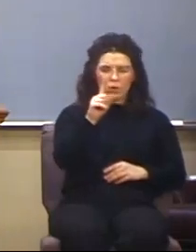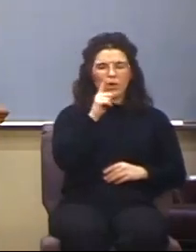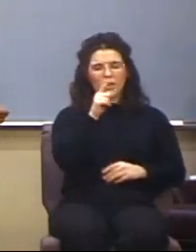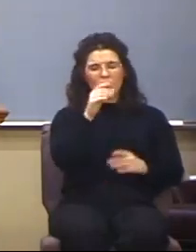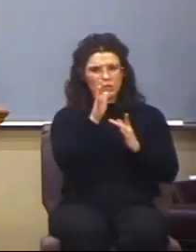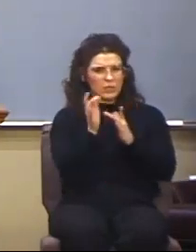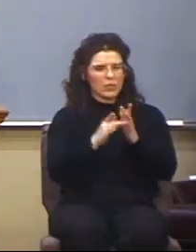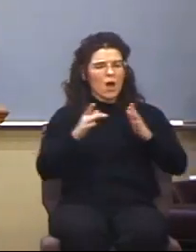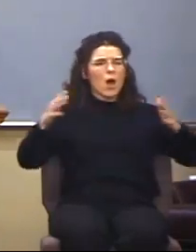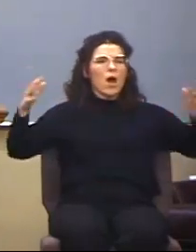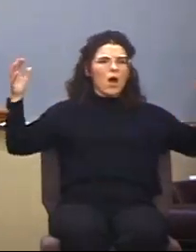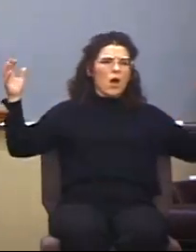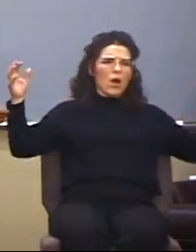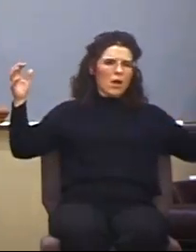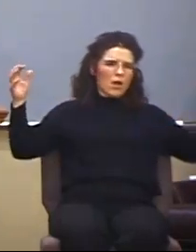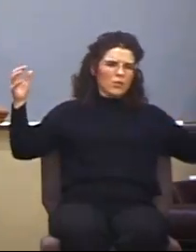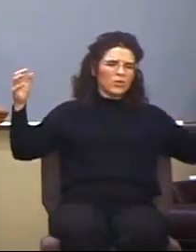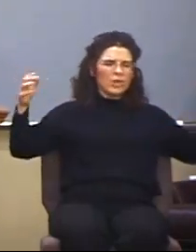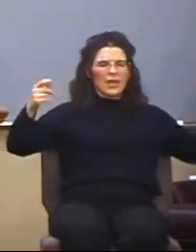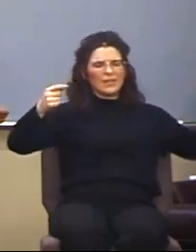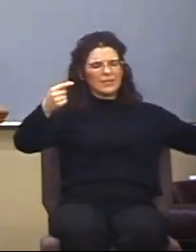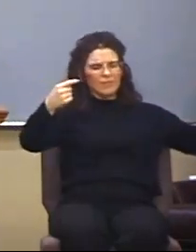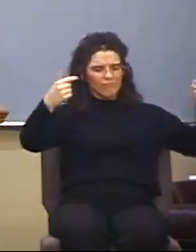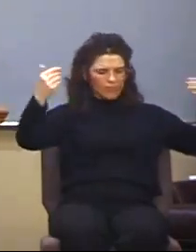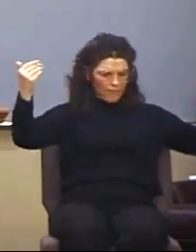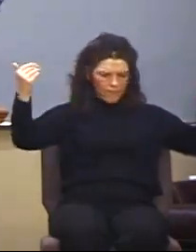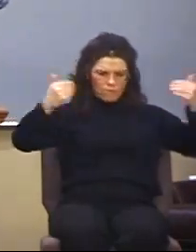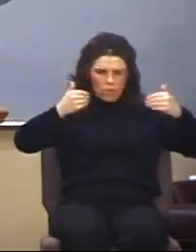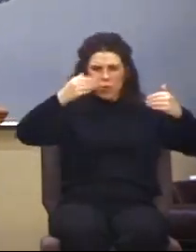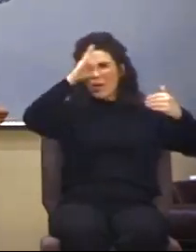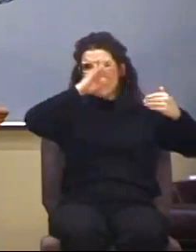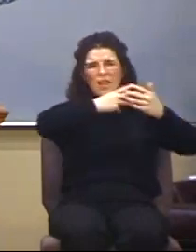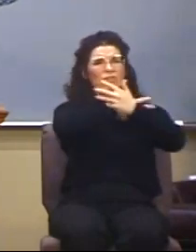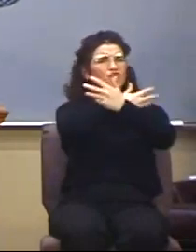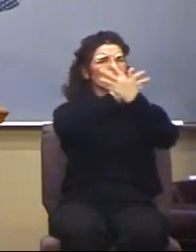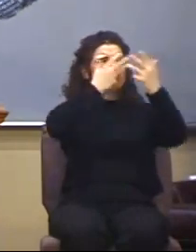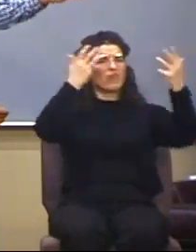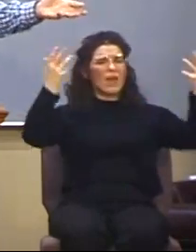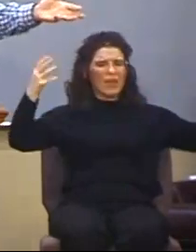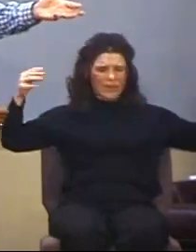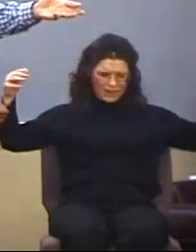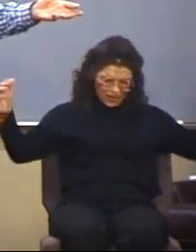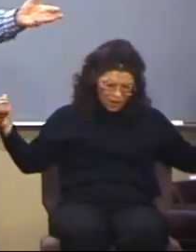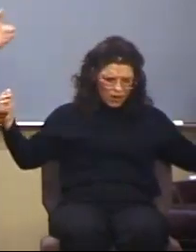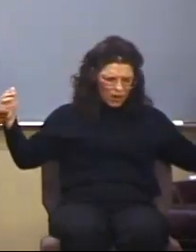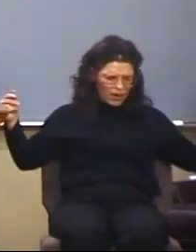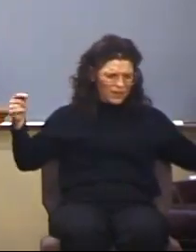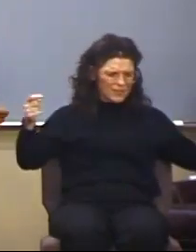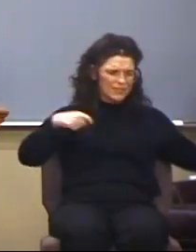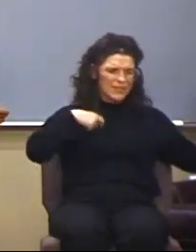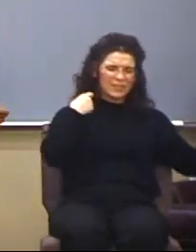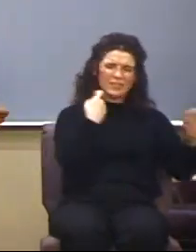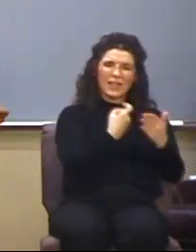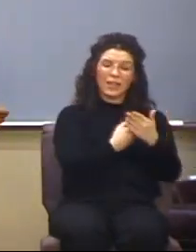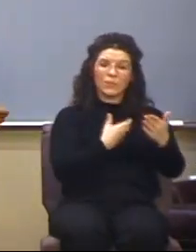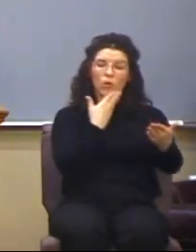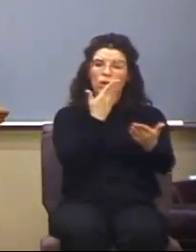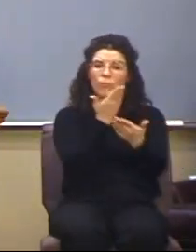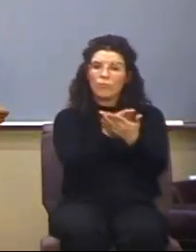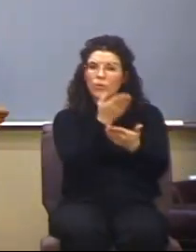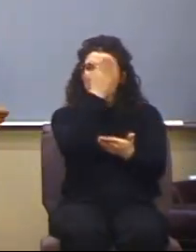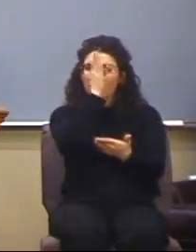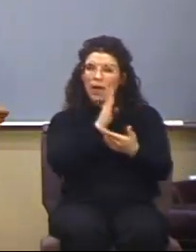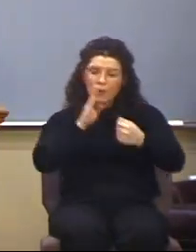He hung there as the object of God's wrath and he hangs there as a testimony of God